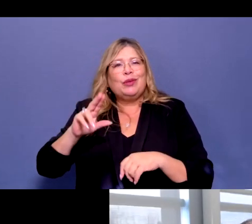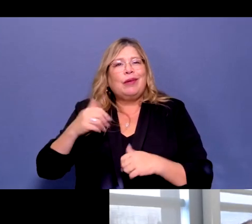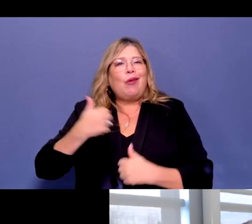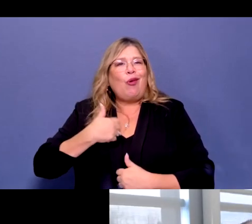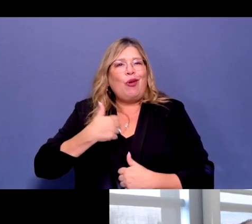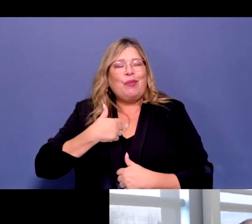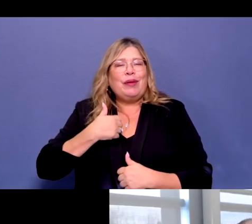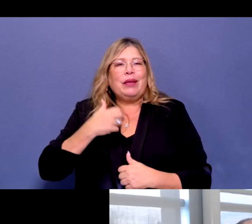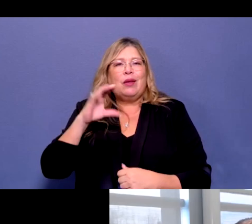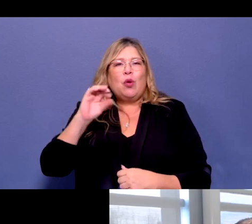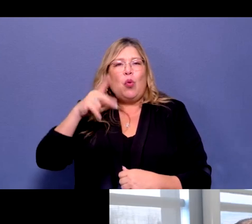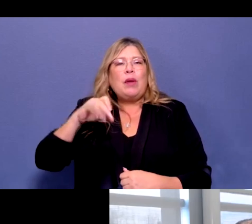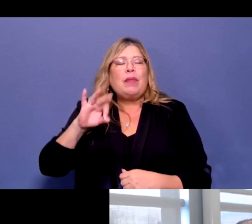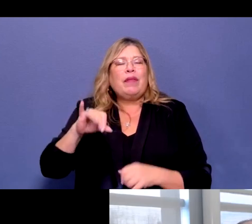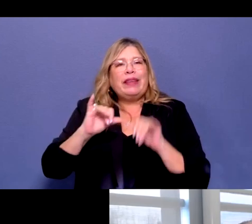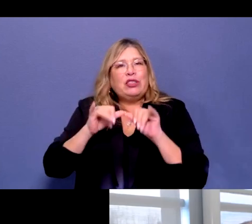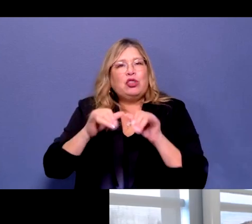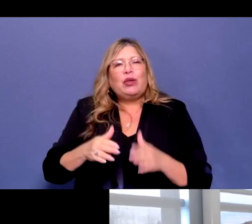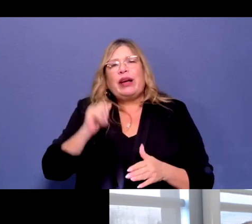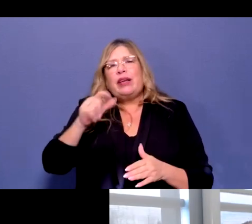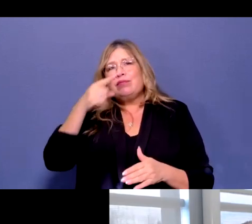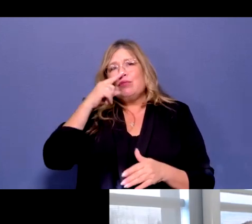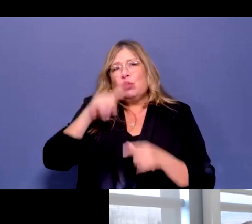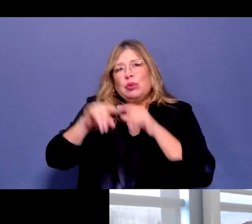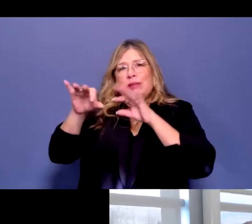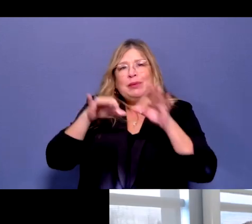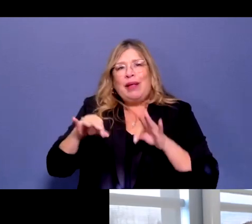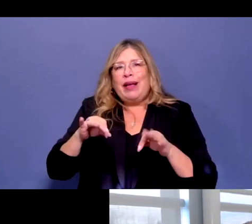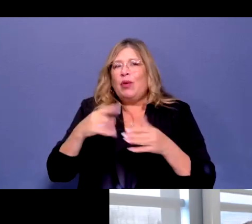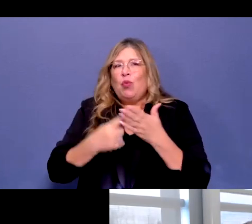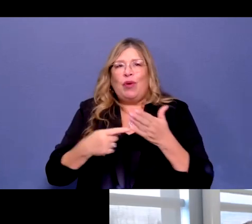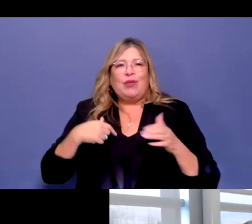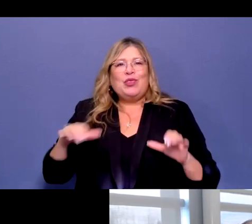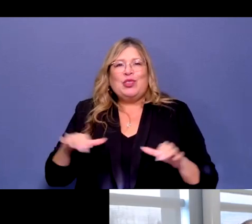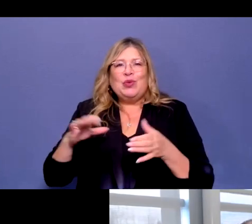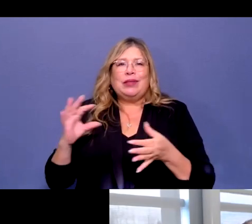mind kind of talking about some of that coordination and collaboration. Yeah.